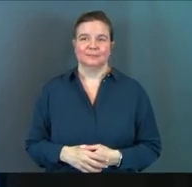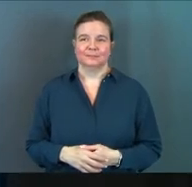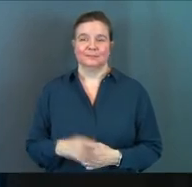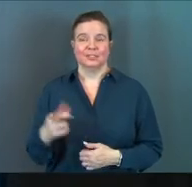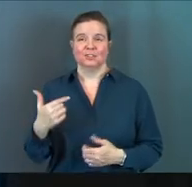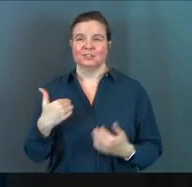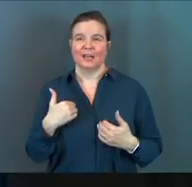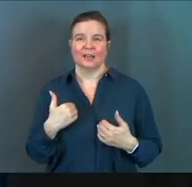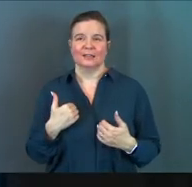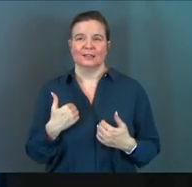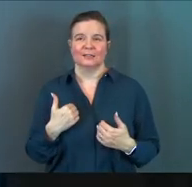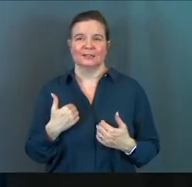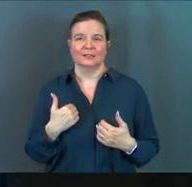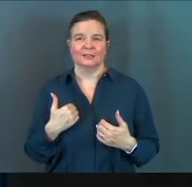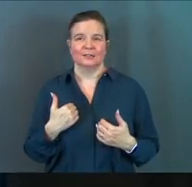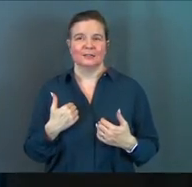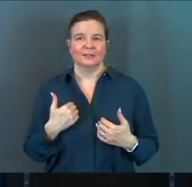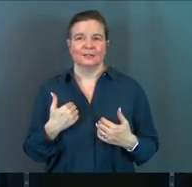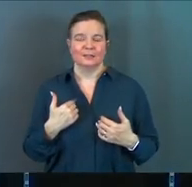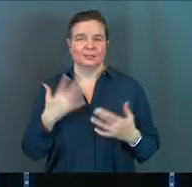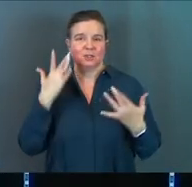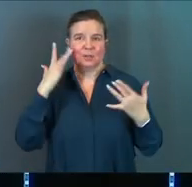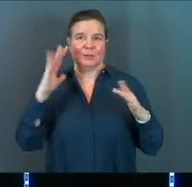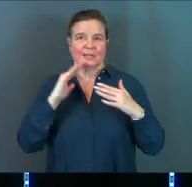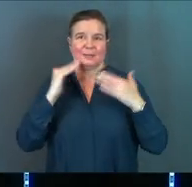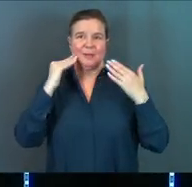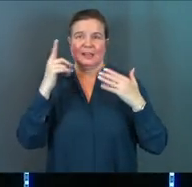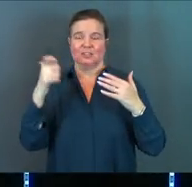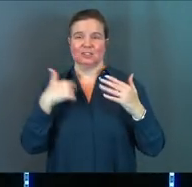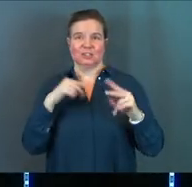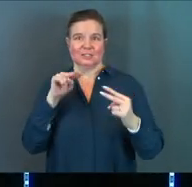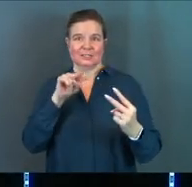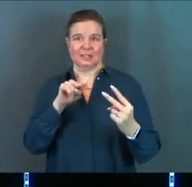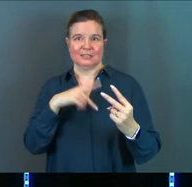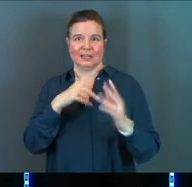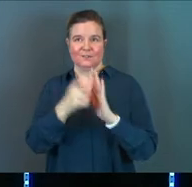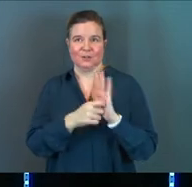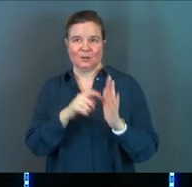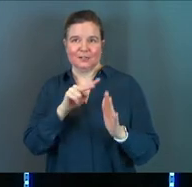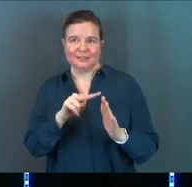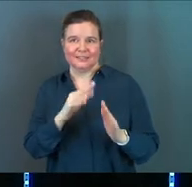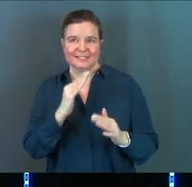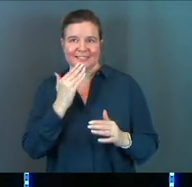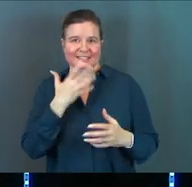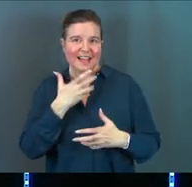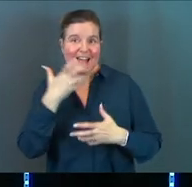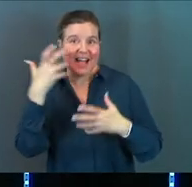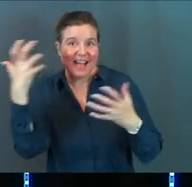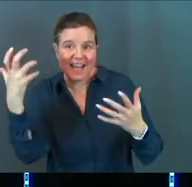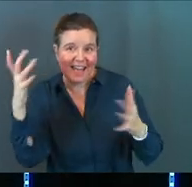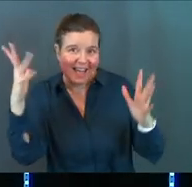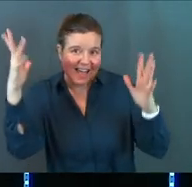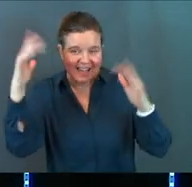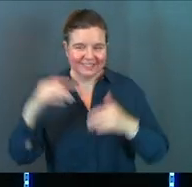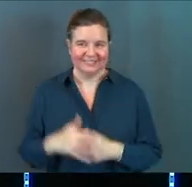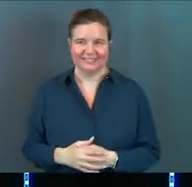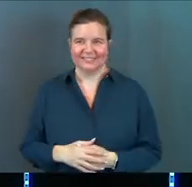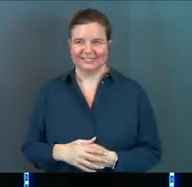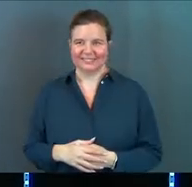And she's got this just brilliant smile, and she stares into the video camera and just screams at you.